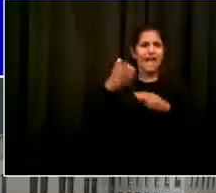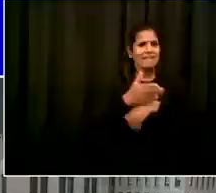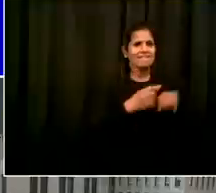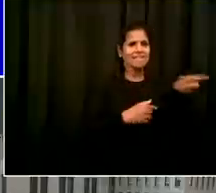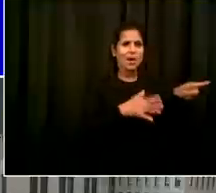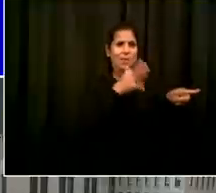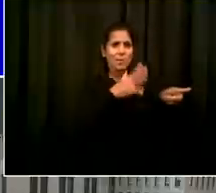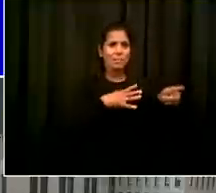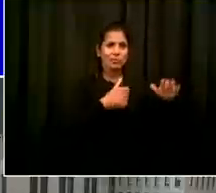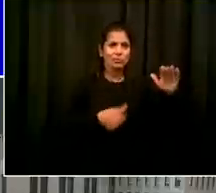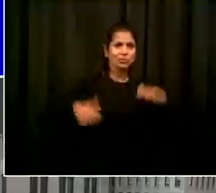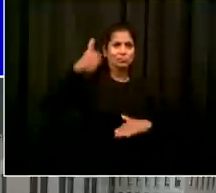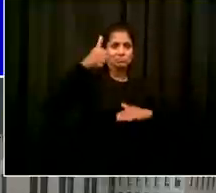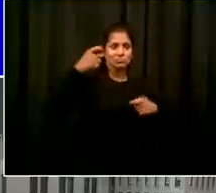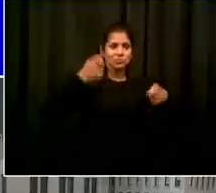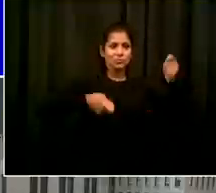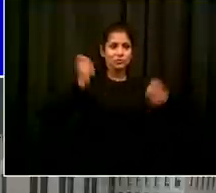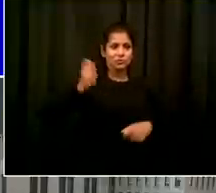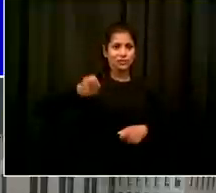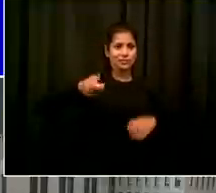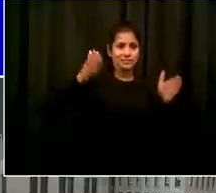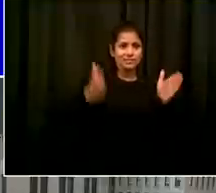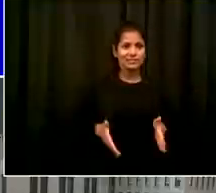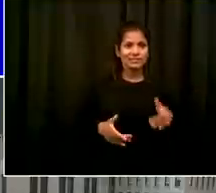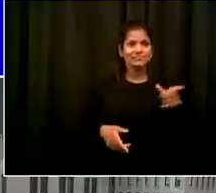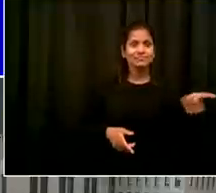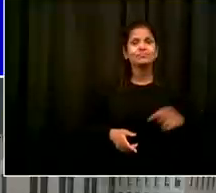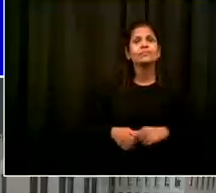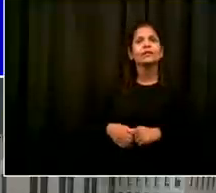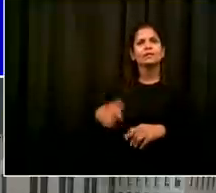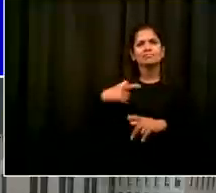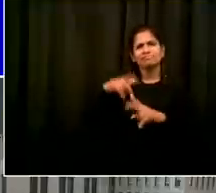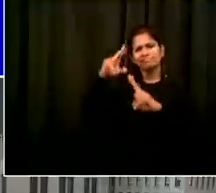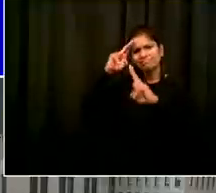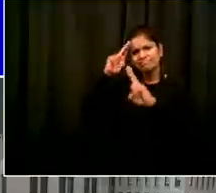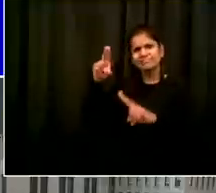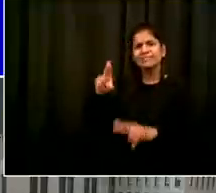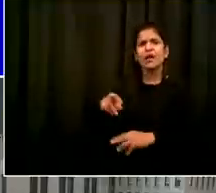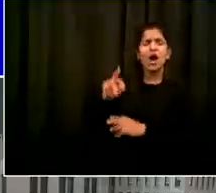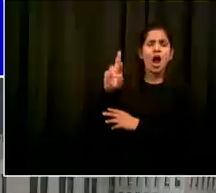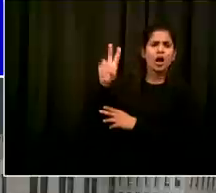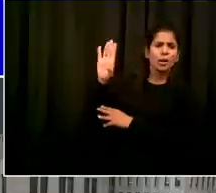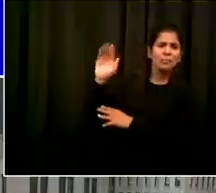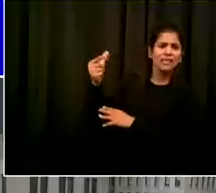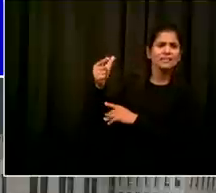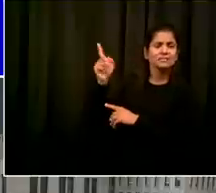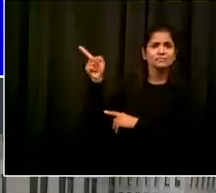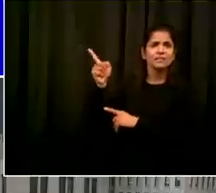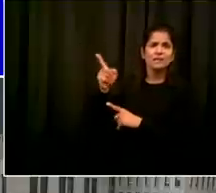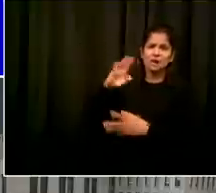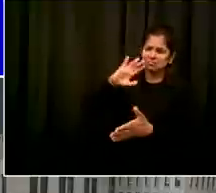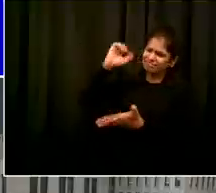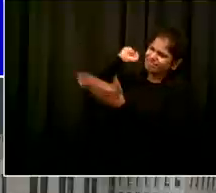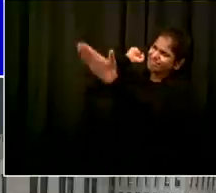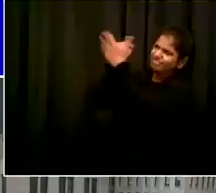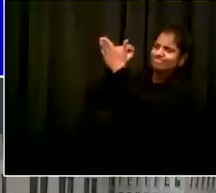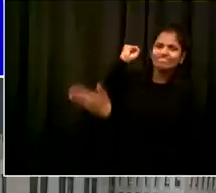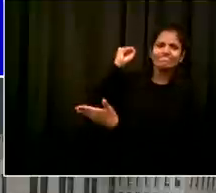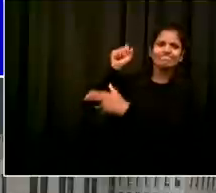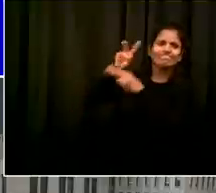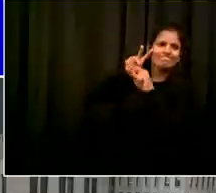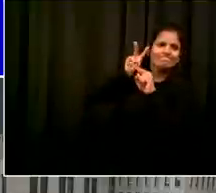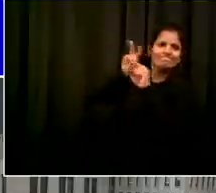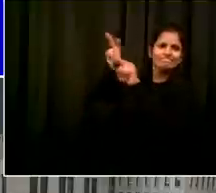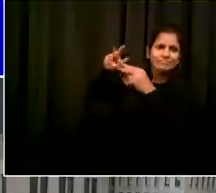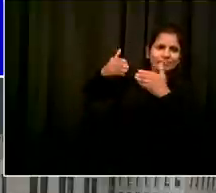things on the world stage and that building will carry her name forevermore and that photo is evocative